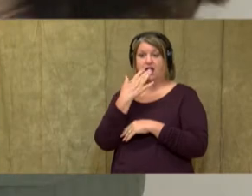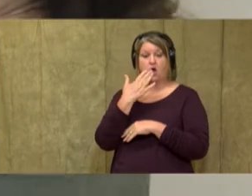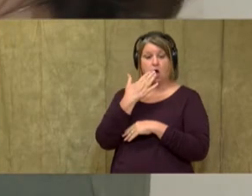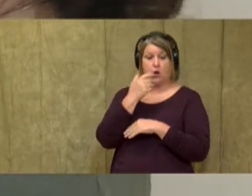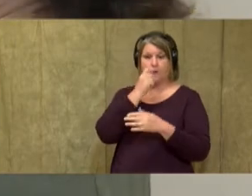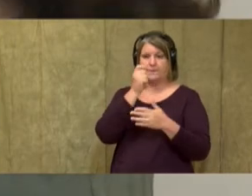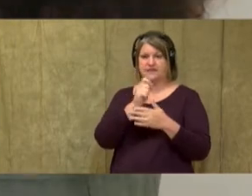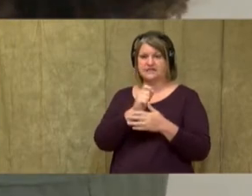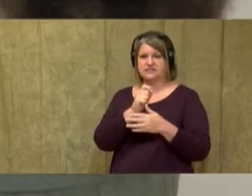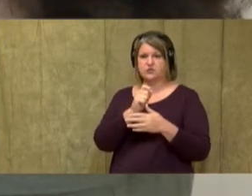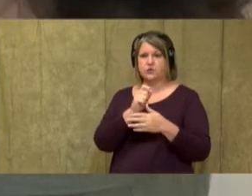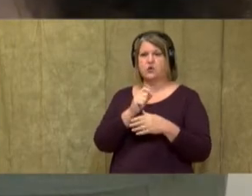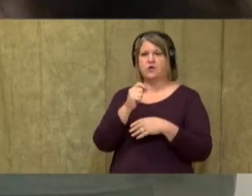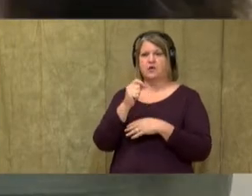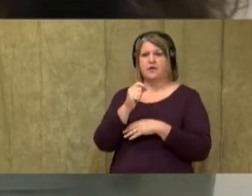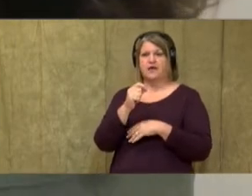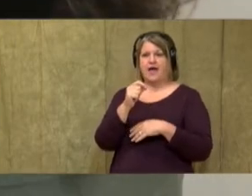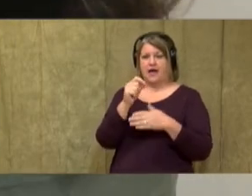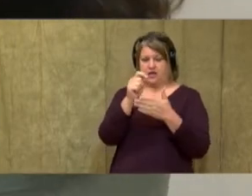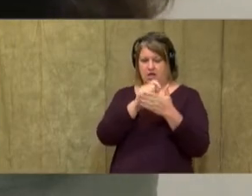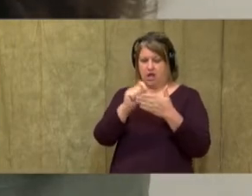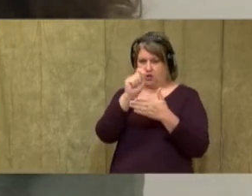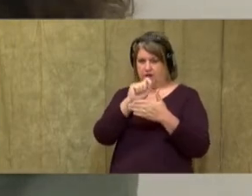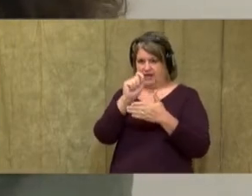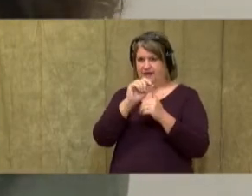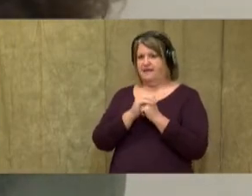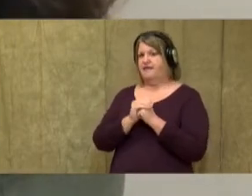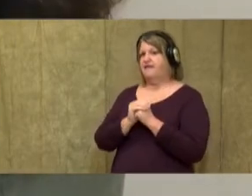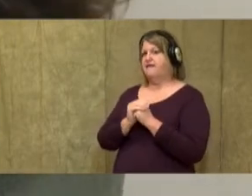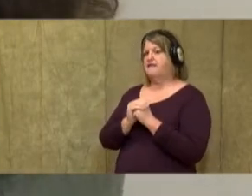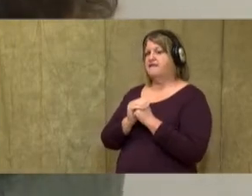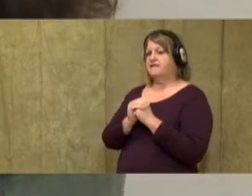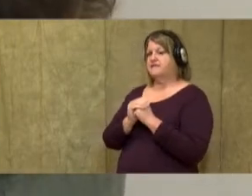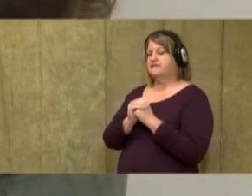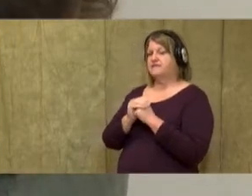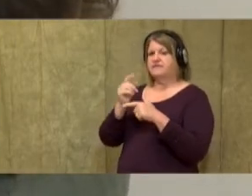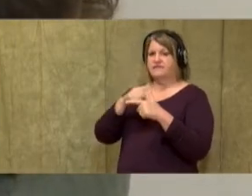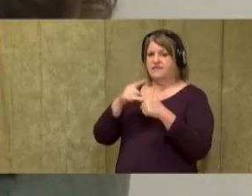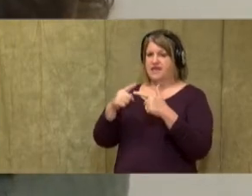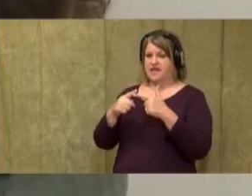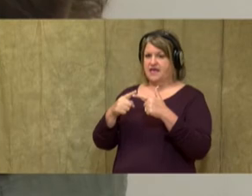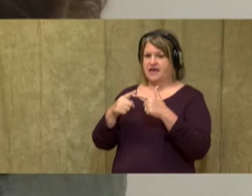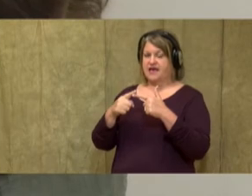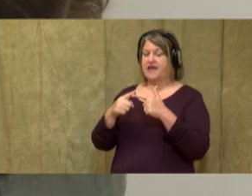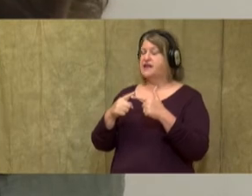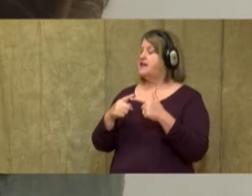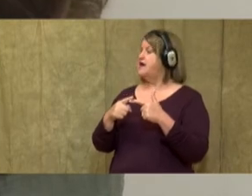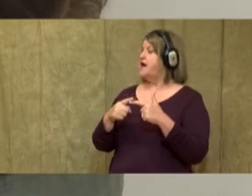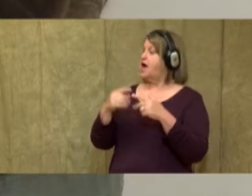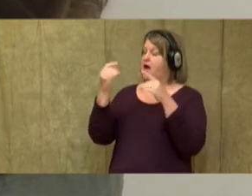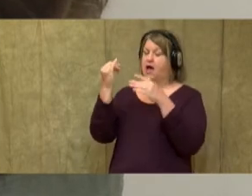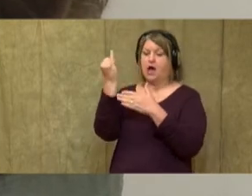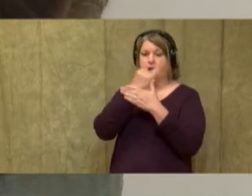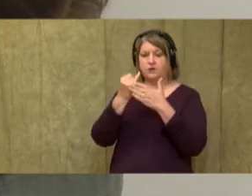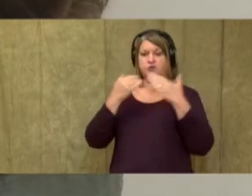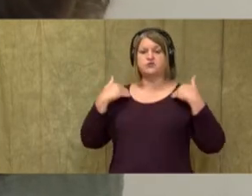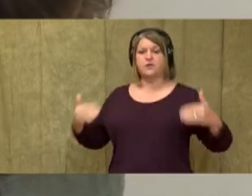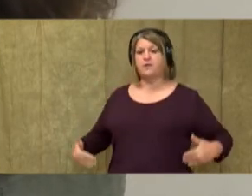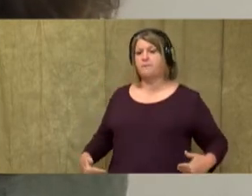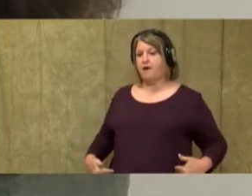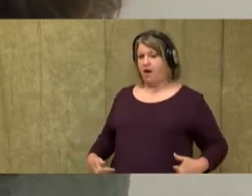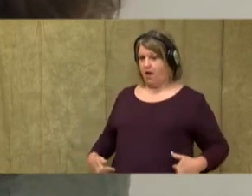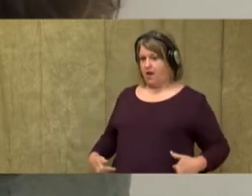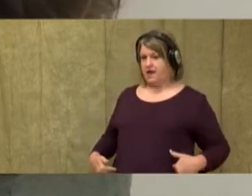you could just color it in darkly with your pencil. All right. And then I'm going to draw the torso or the body and I'm going to color that in